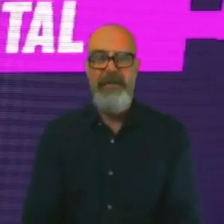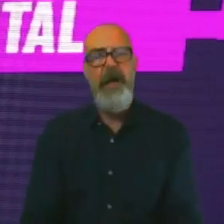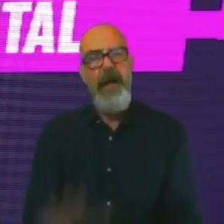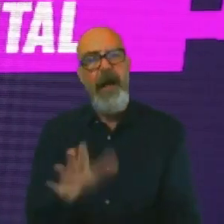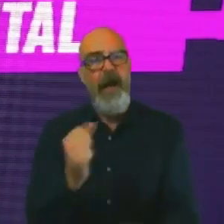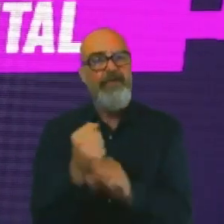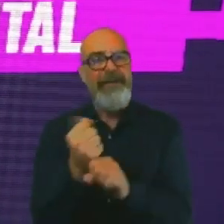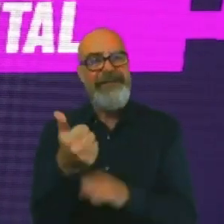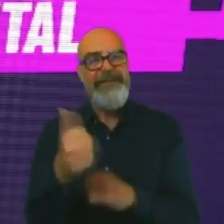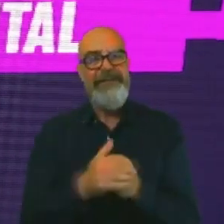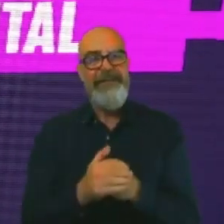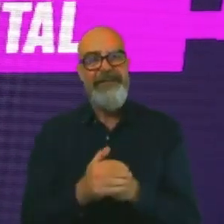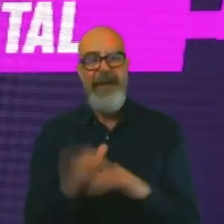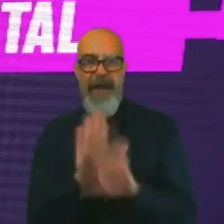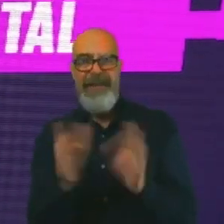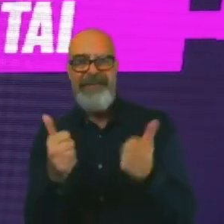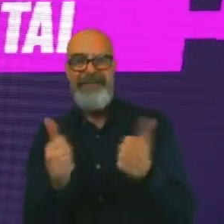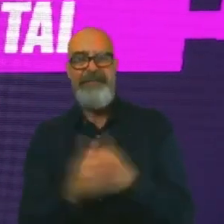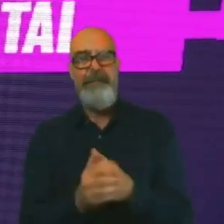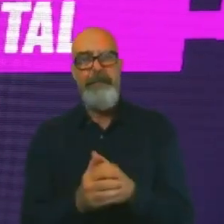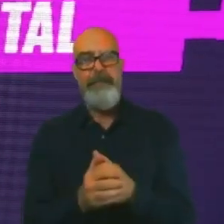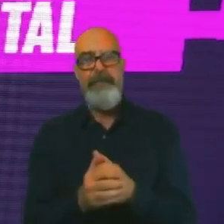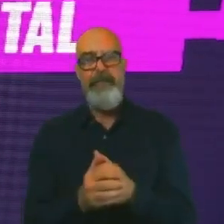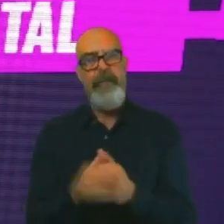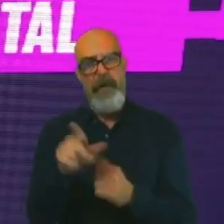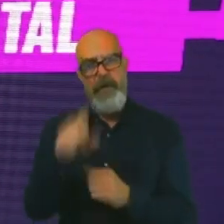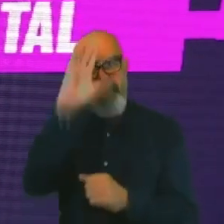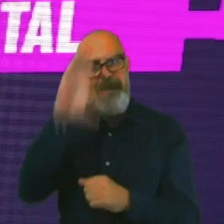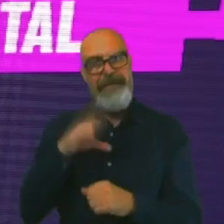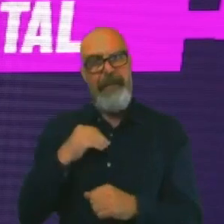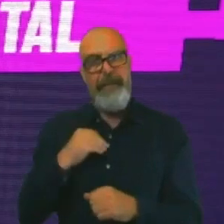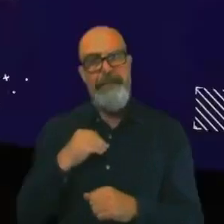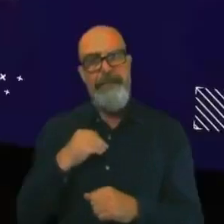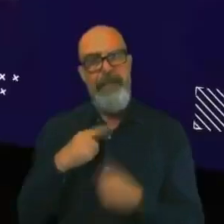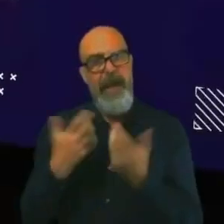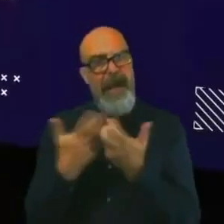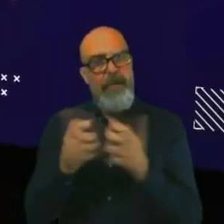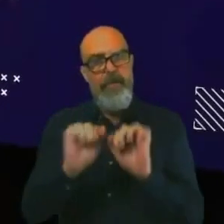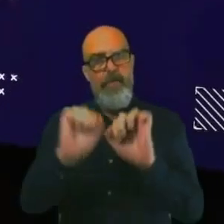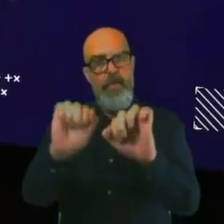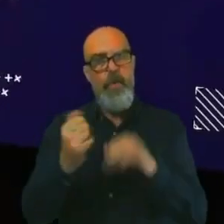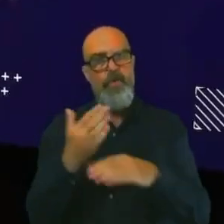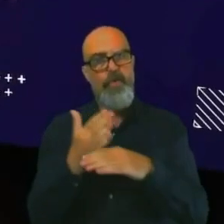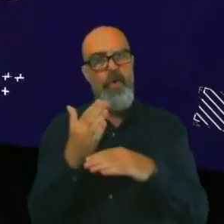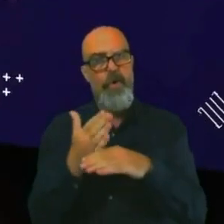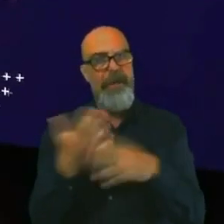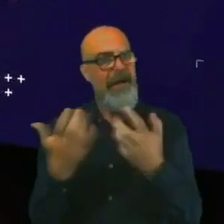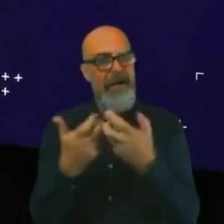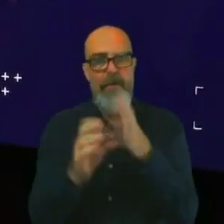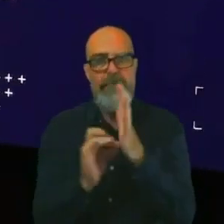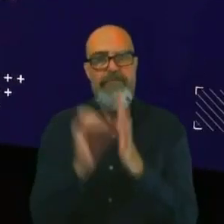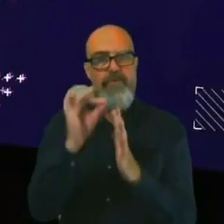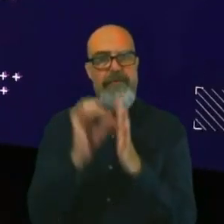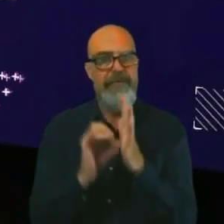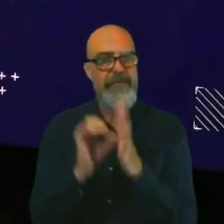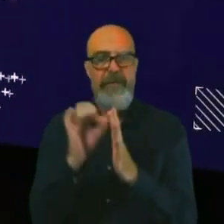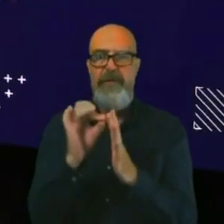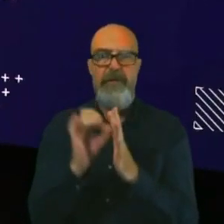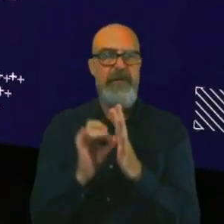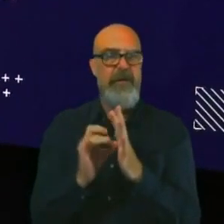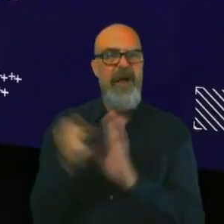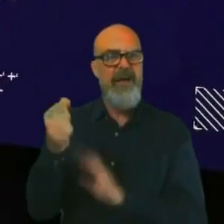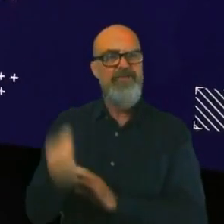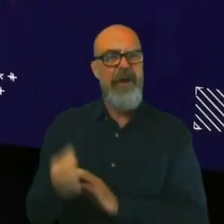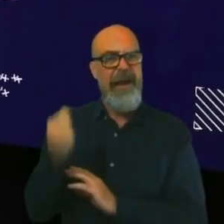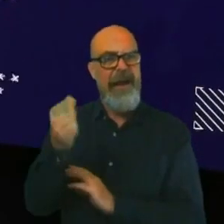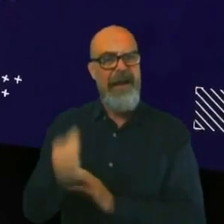Hi, Fiona. Hi, Grace. Grace, can you tell us, how does your job improve the running of trains? Because I've got to say, apart from